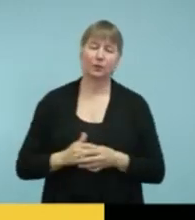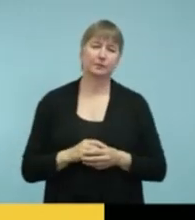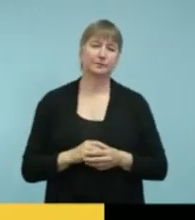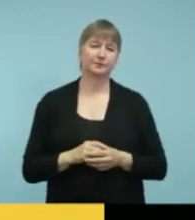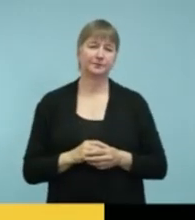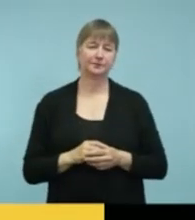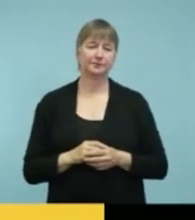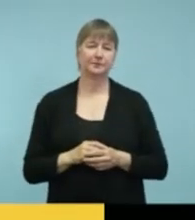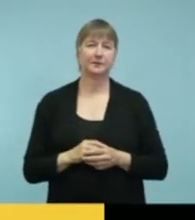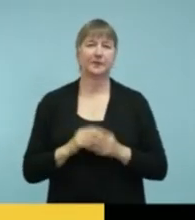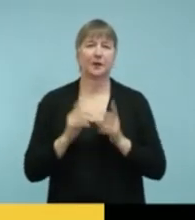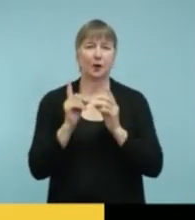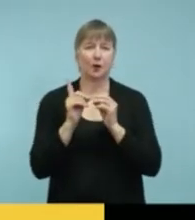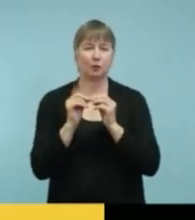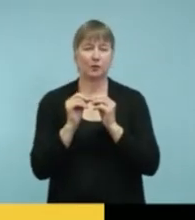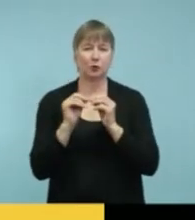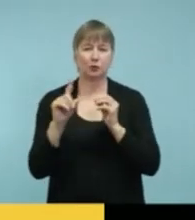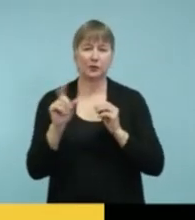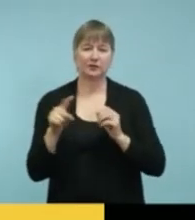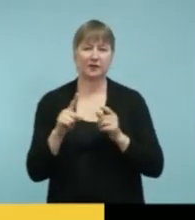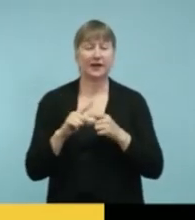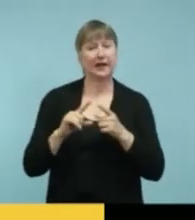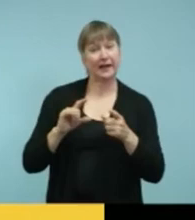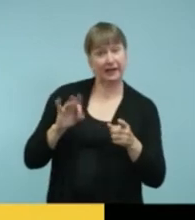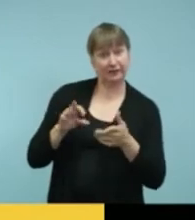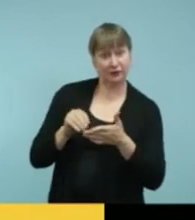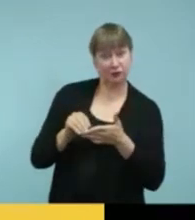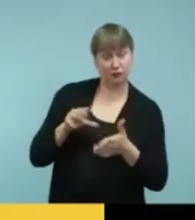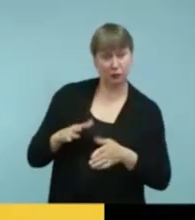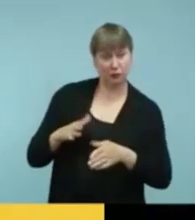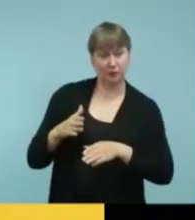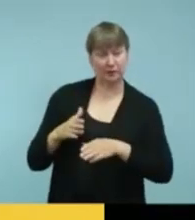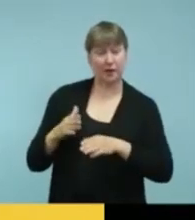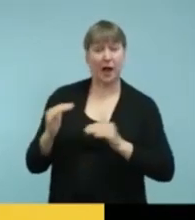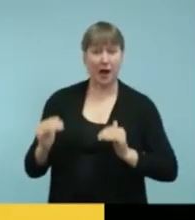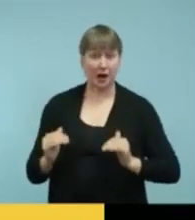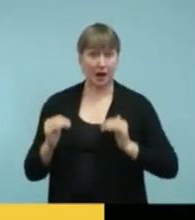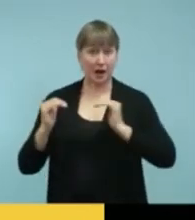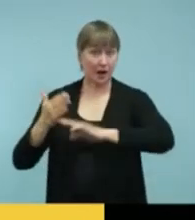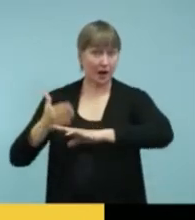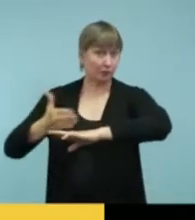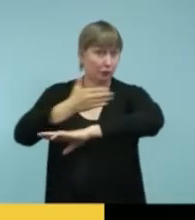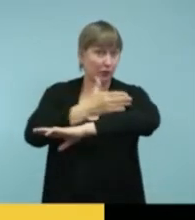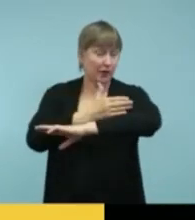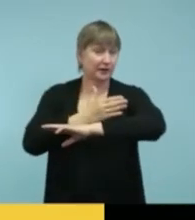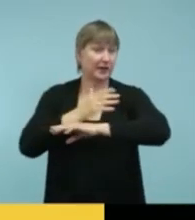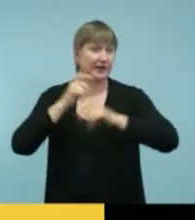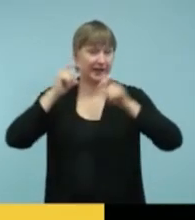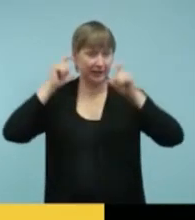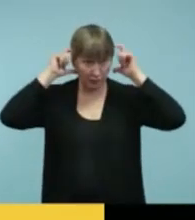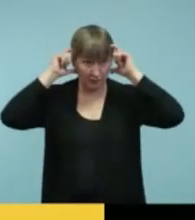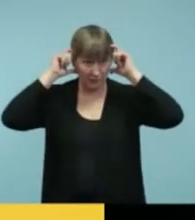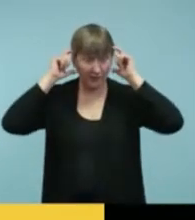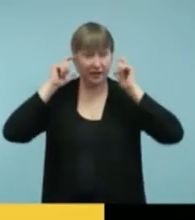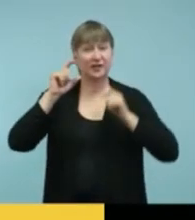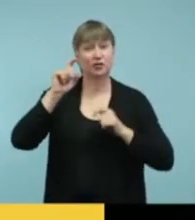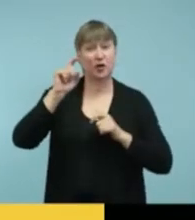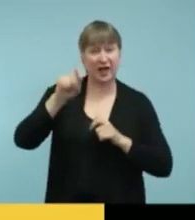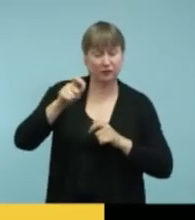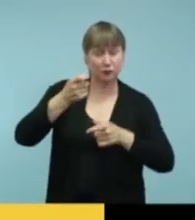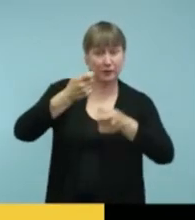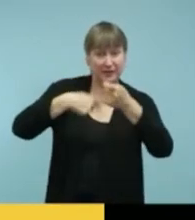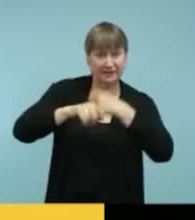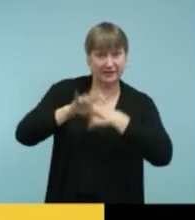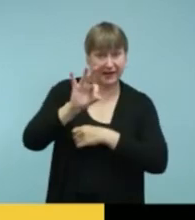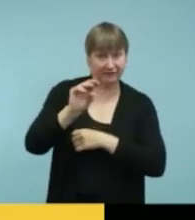Okay. I have one more question. Uh, if a student upgrades their hearing aids, does their FM system need to be replaced as well?